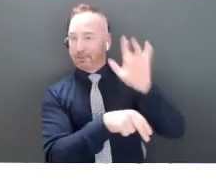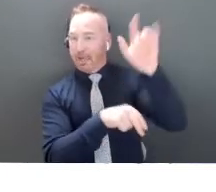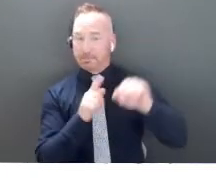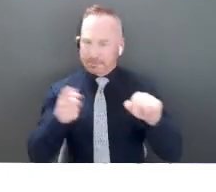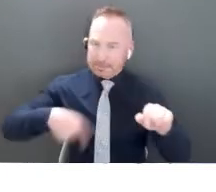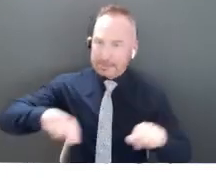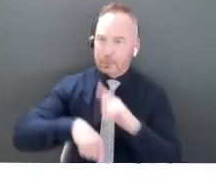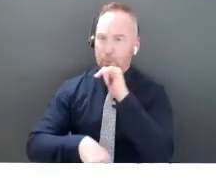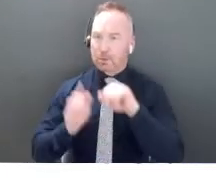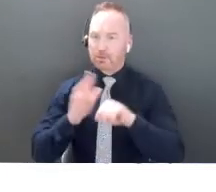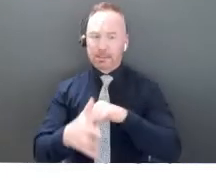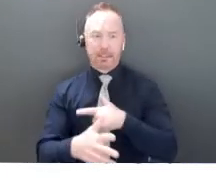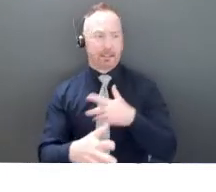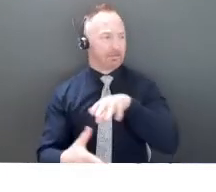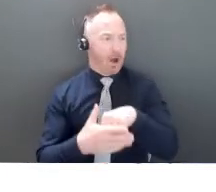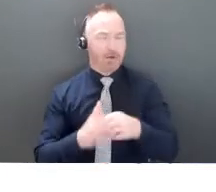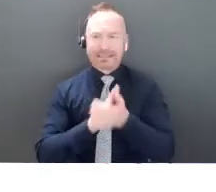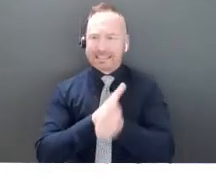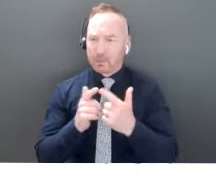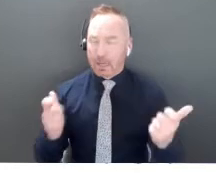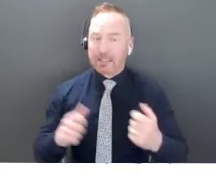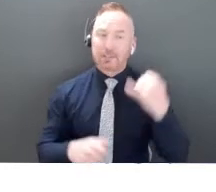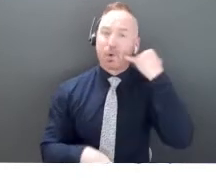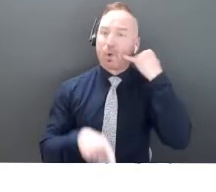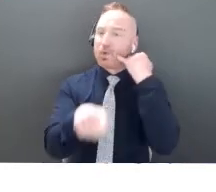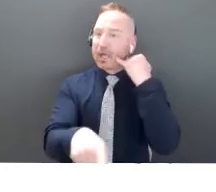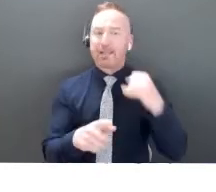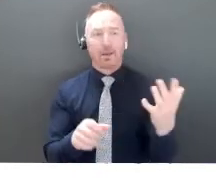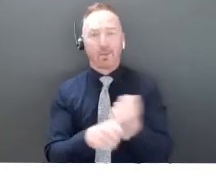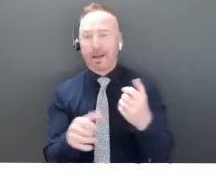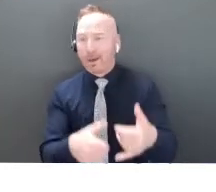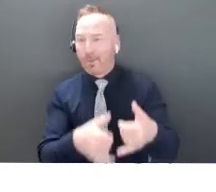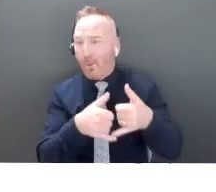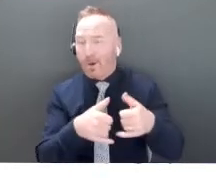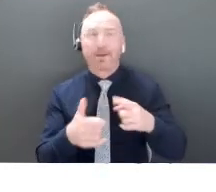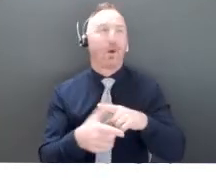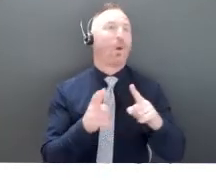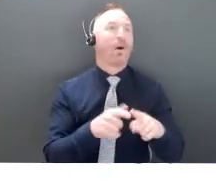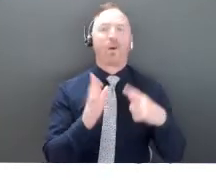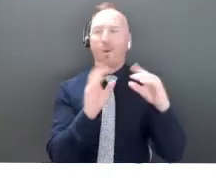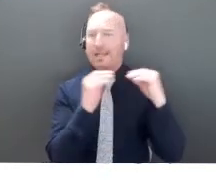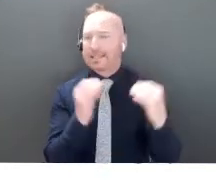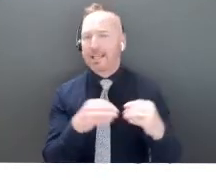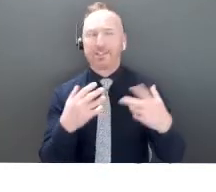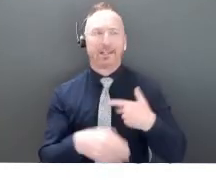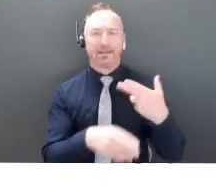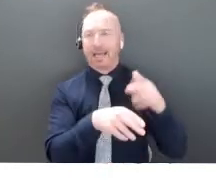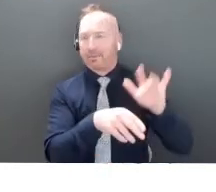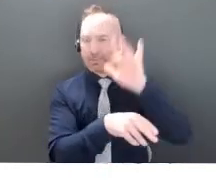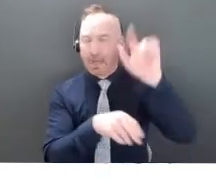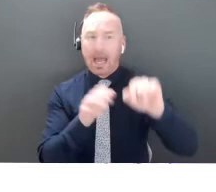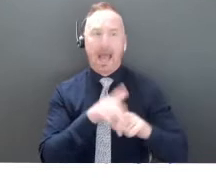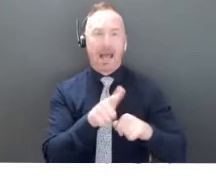you know, someone who's award winning or has worked at some incredible organization is incredible organizations and is bringing that